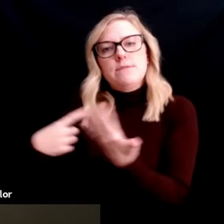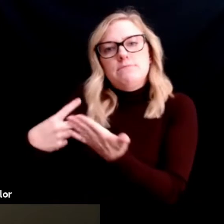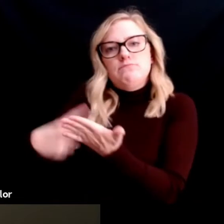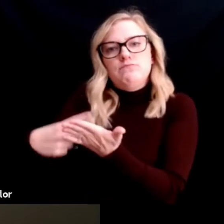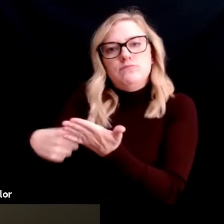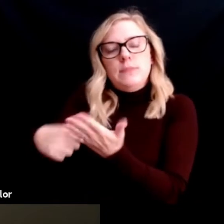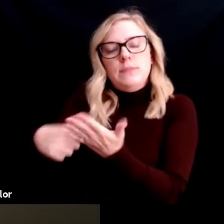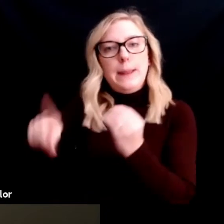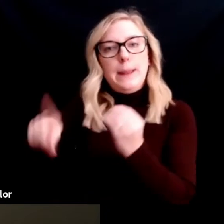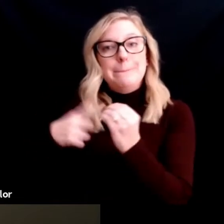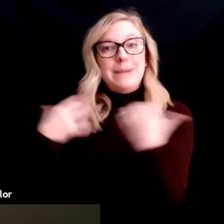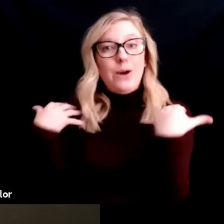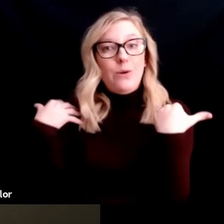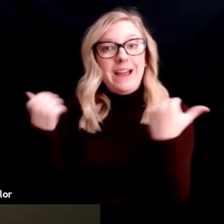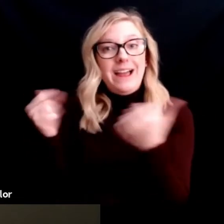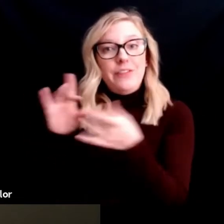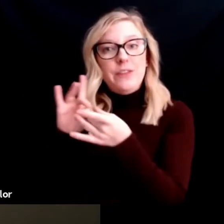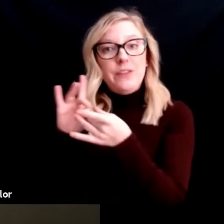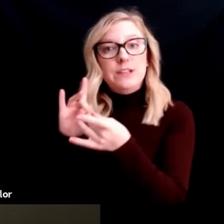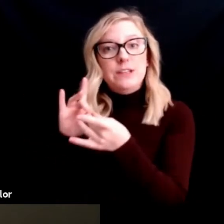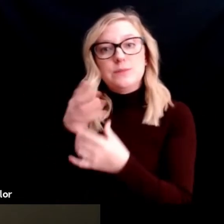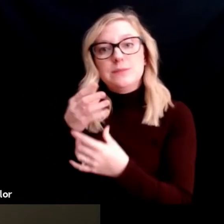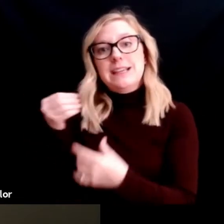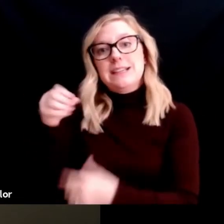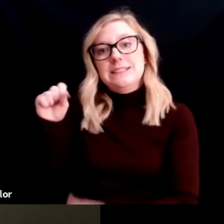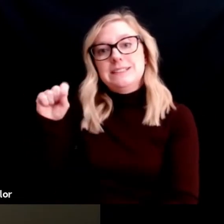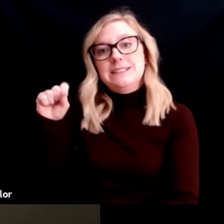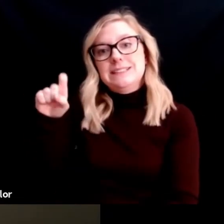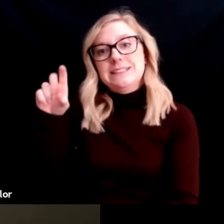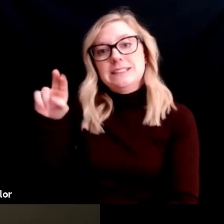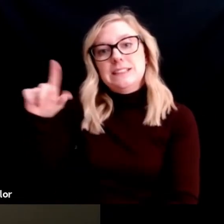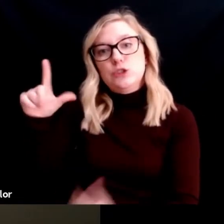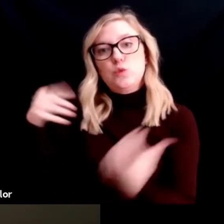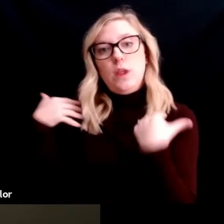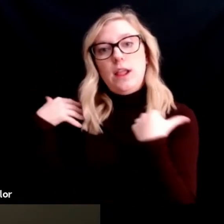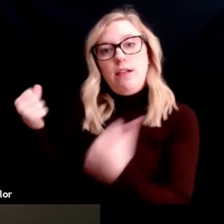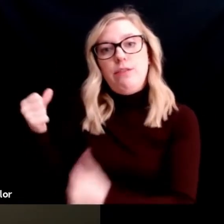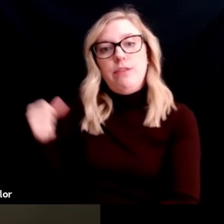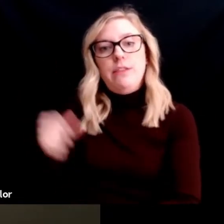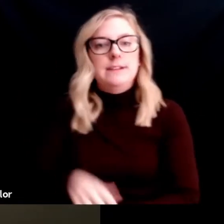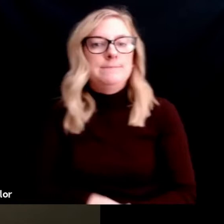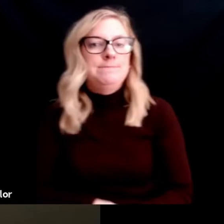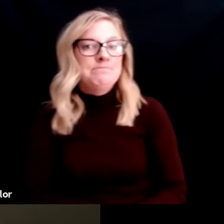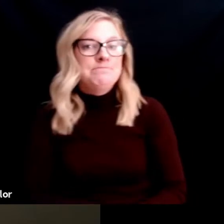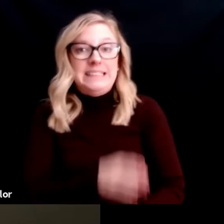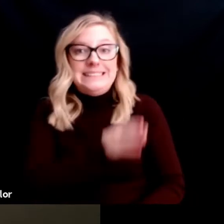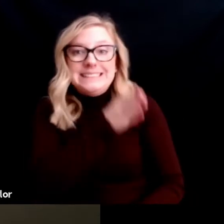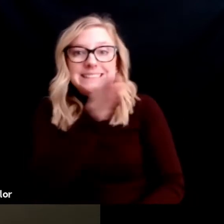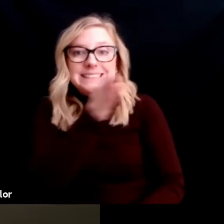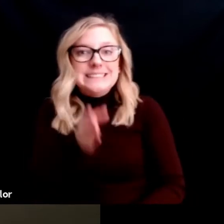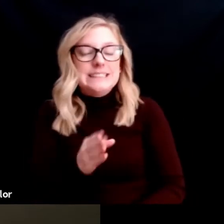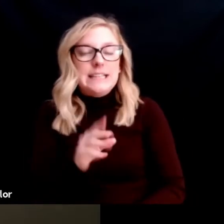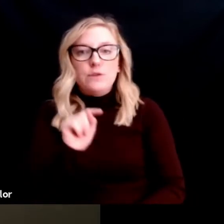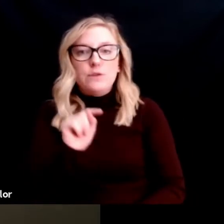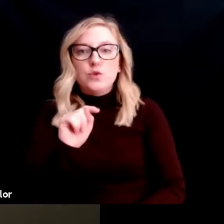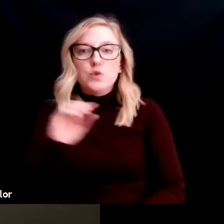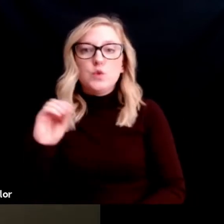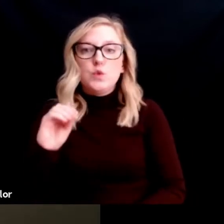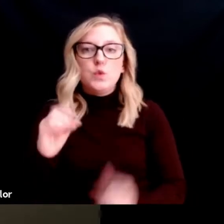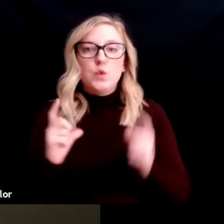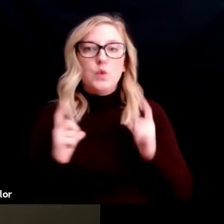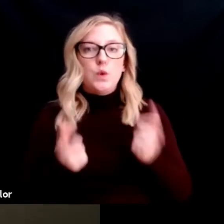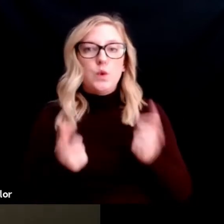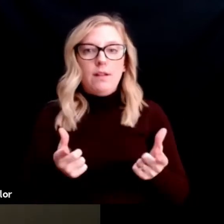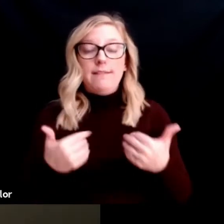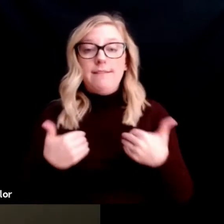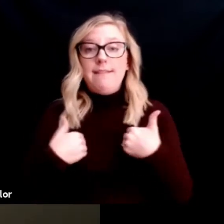healthy relationships and sexual health? Yeah. We say it's never too early. Having conversations